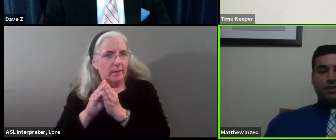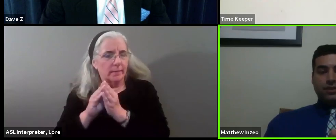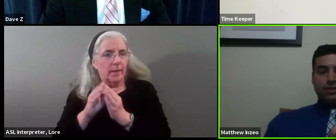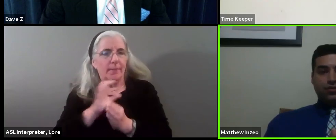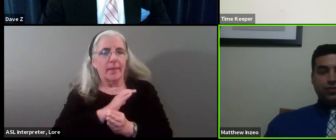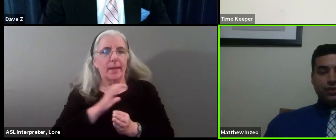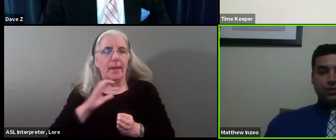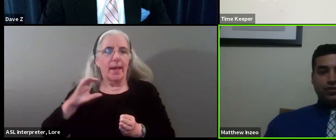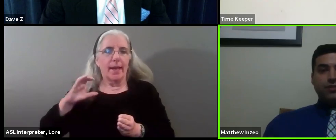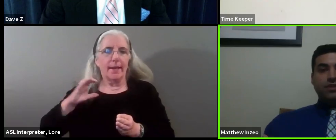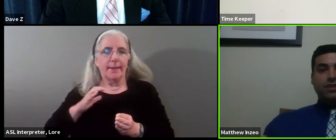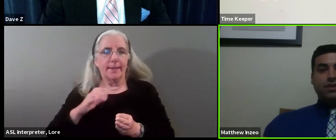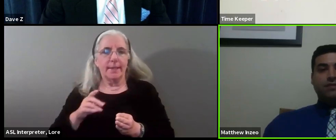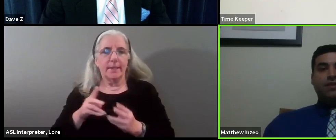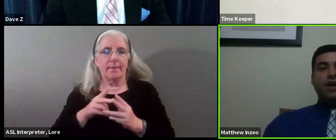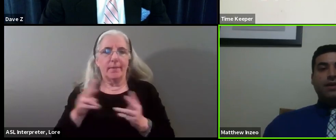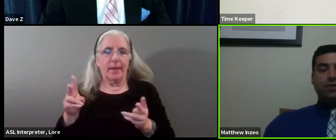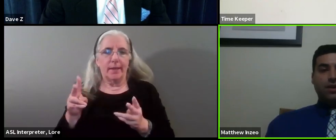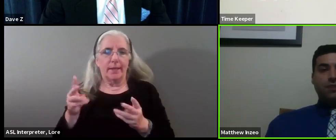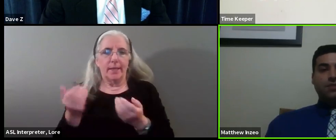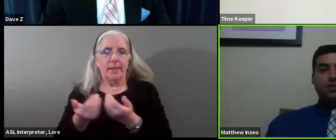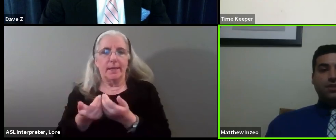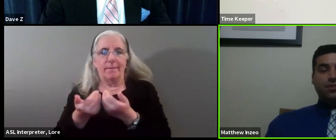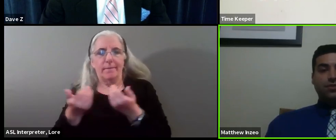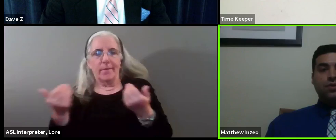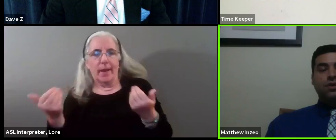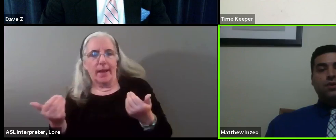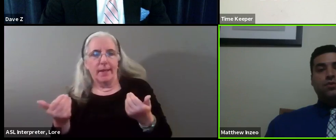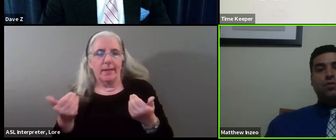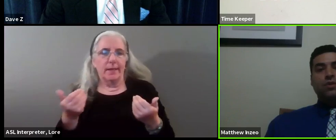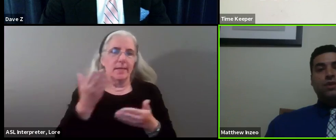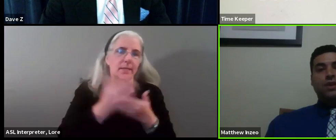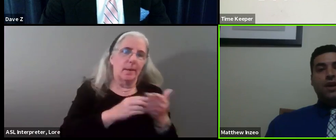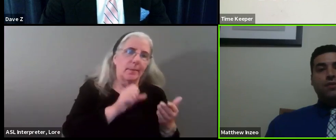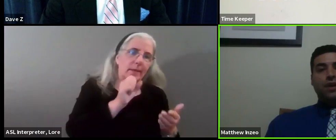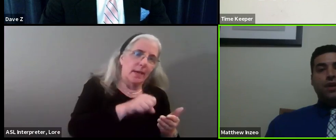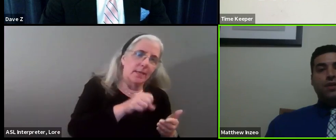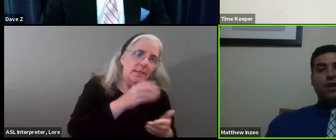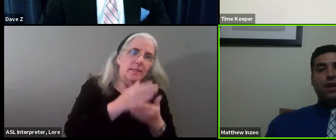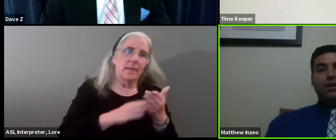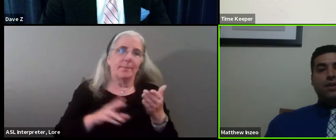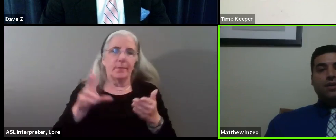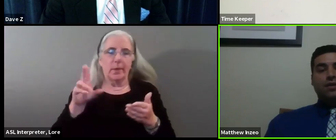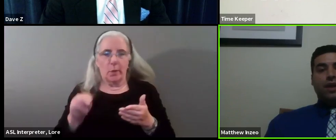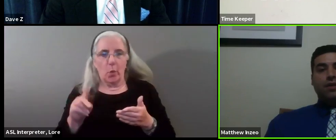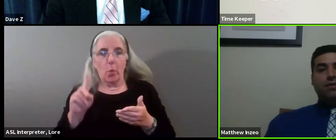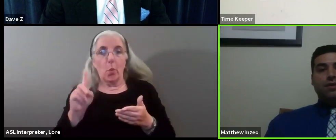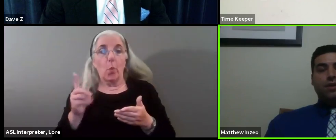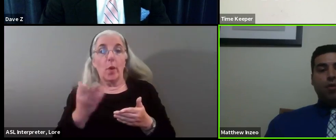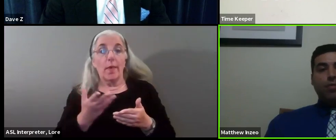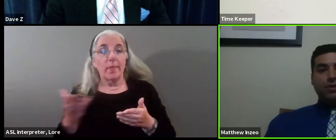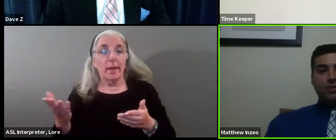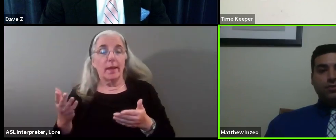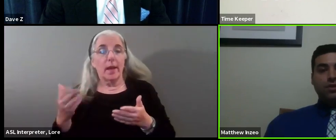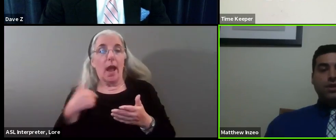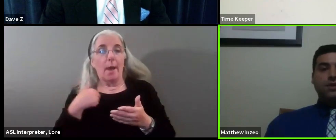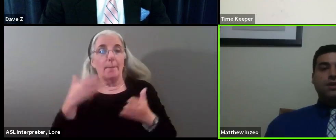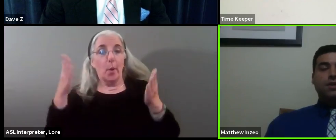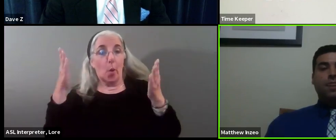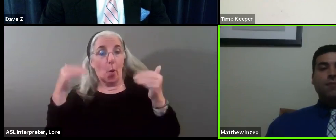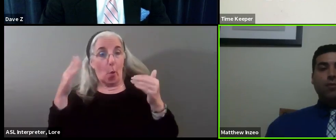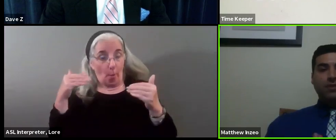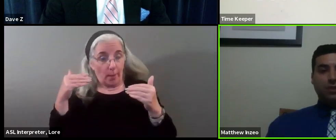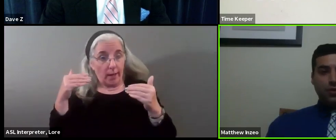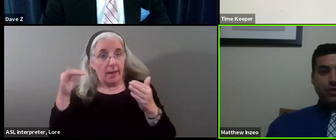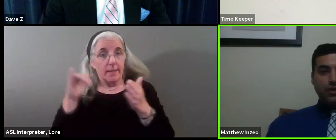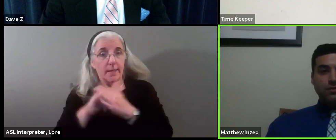extremely divided when it comes to this issue. So one thing that I am open to is